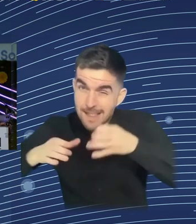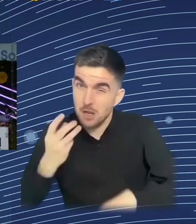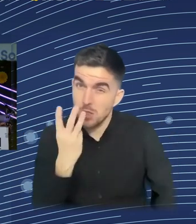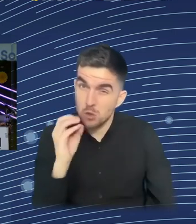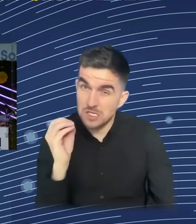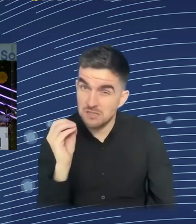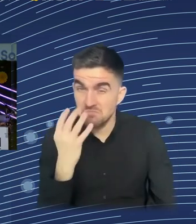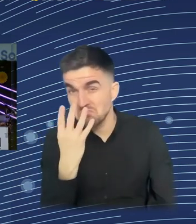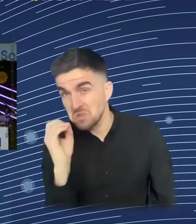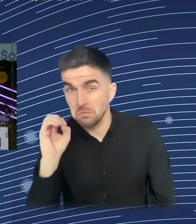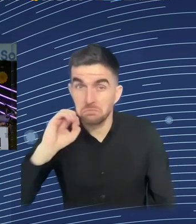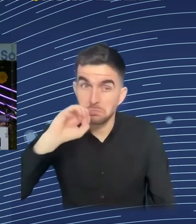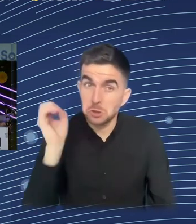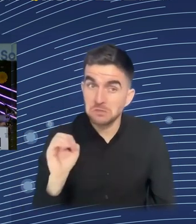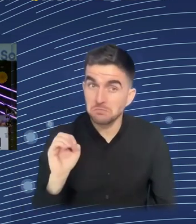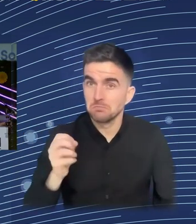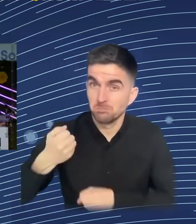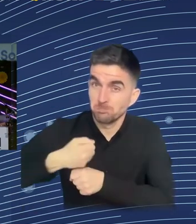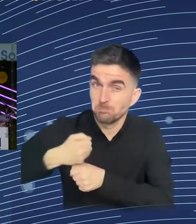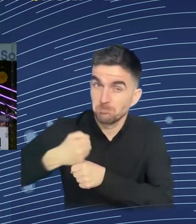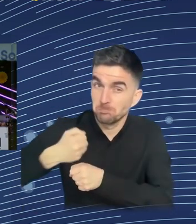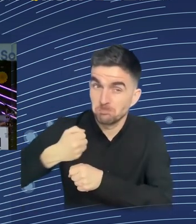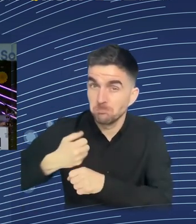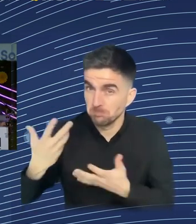were in the 1960s.